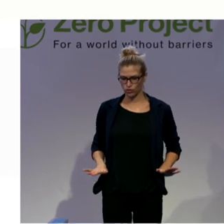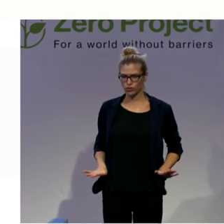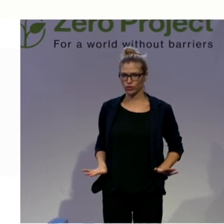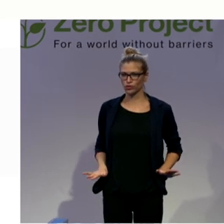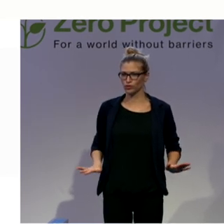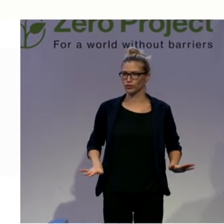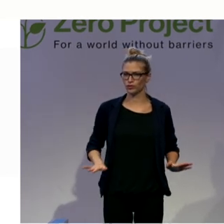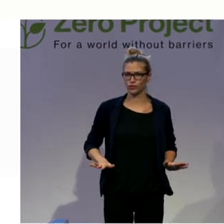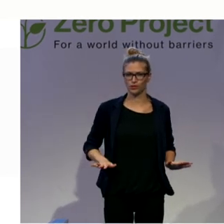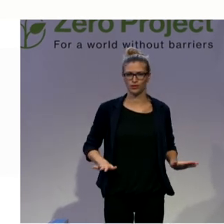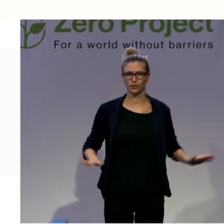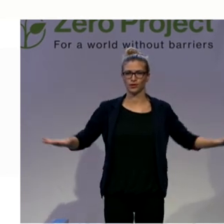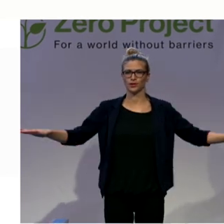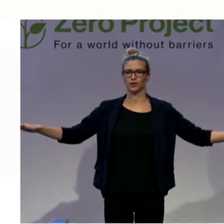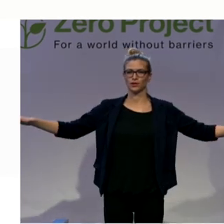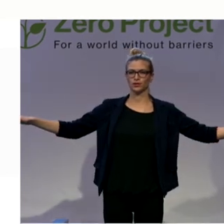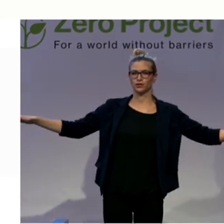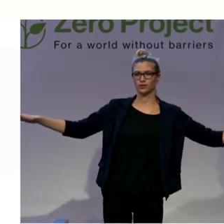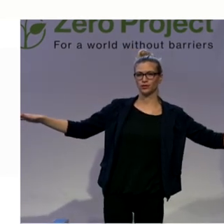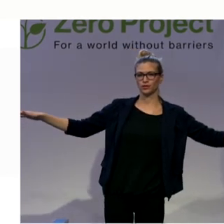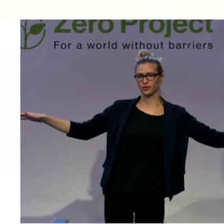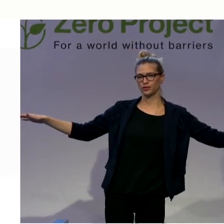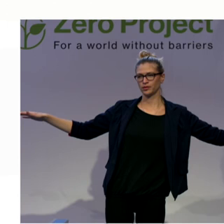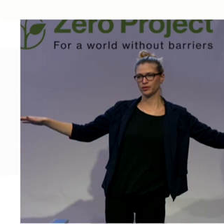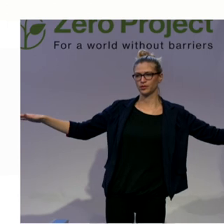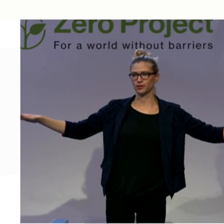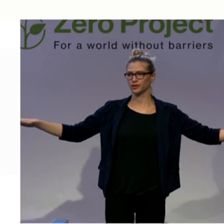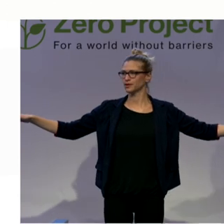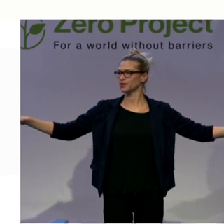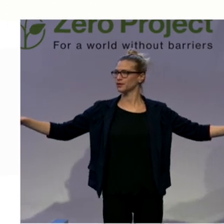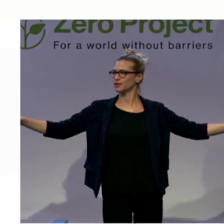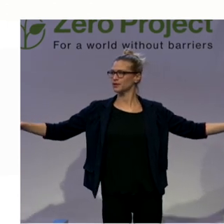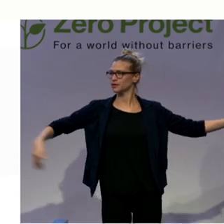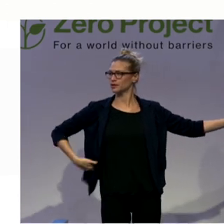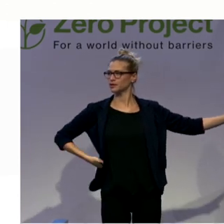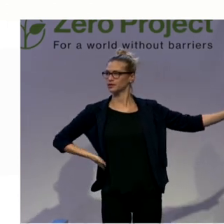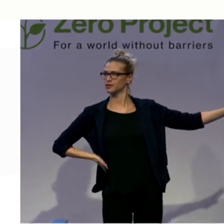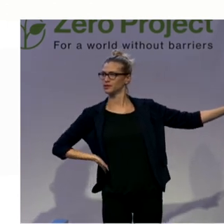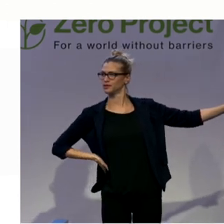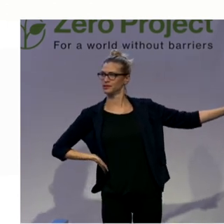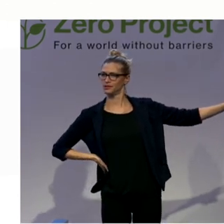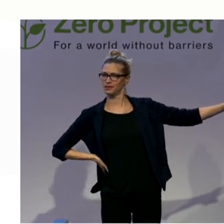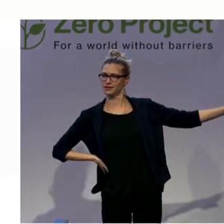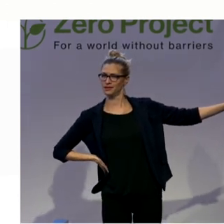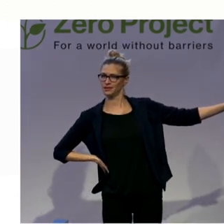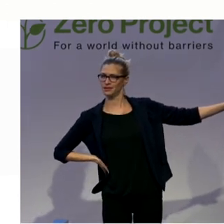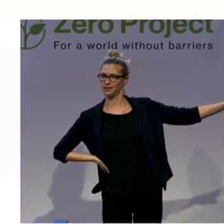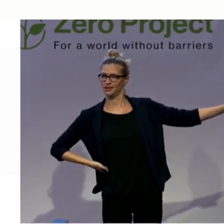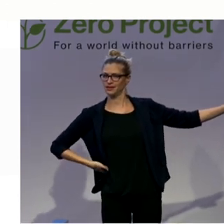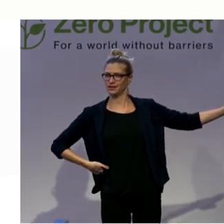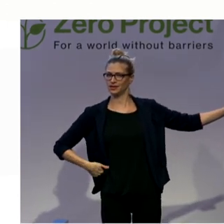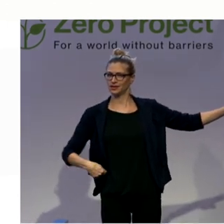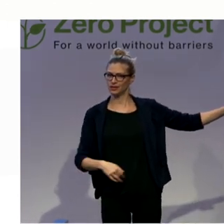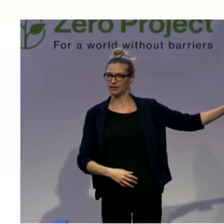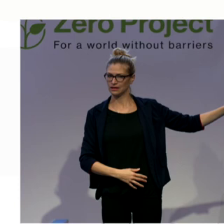you flex to your right, do not break this egg. You